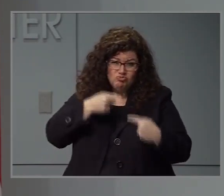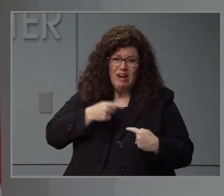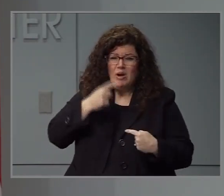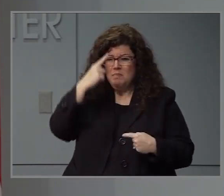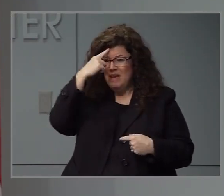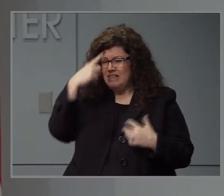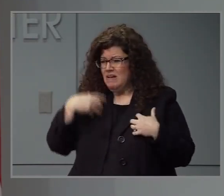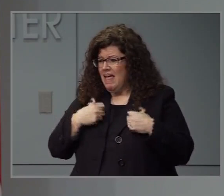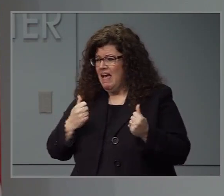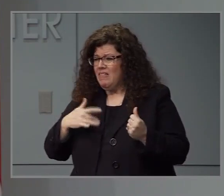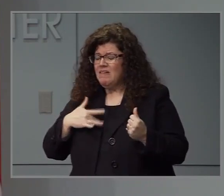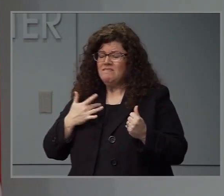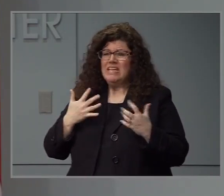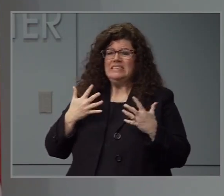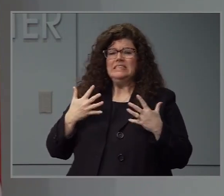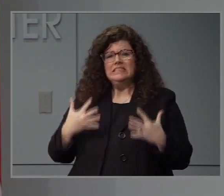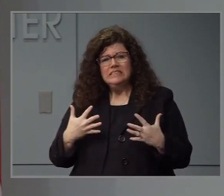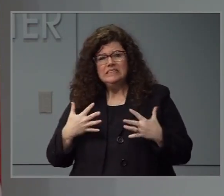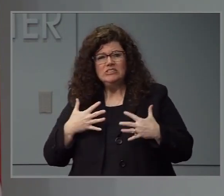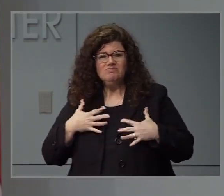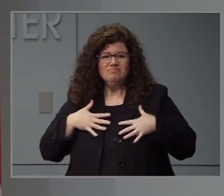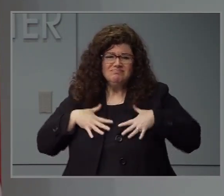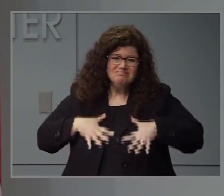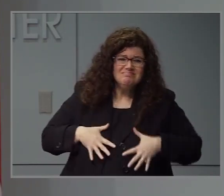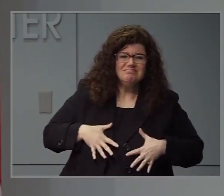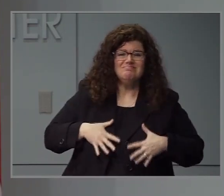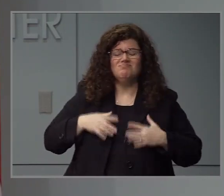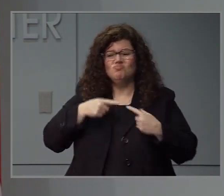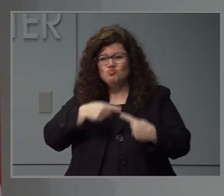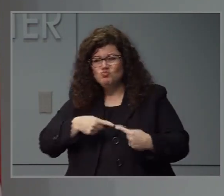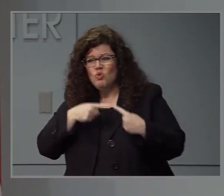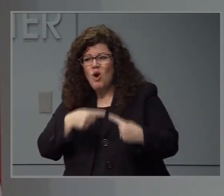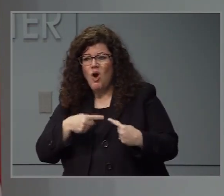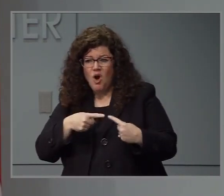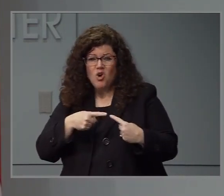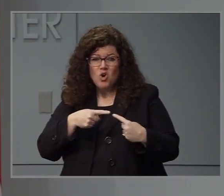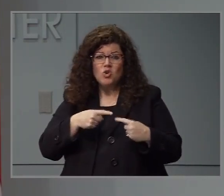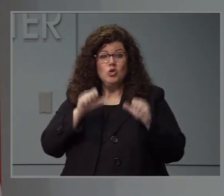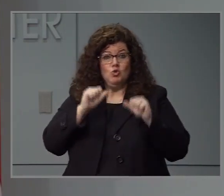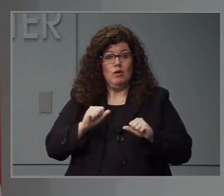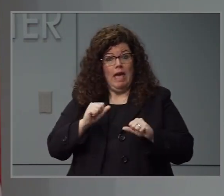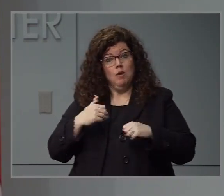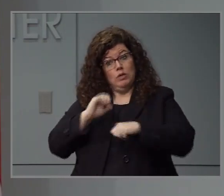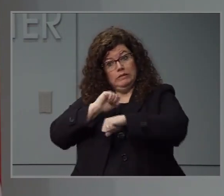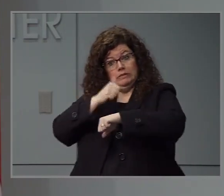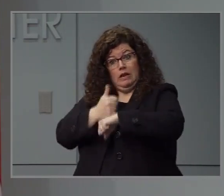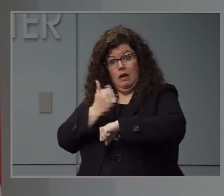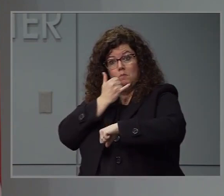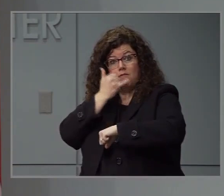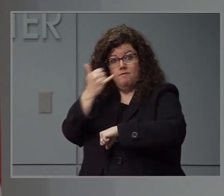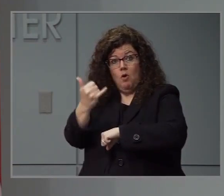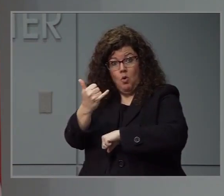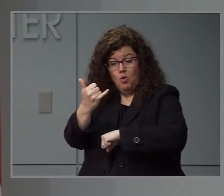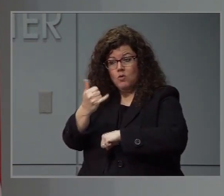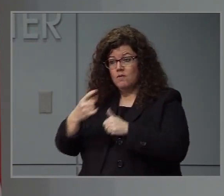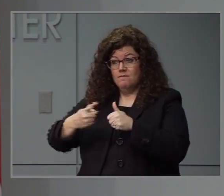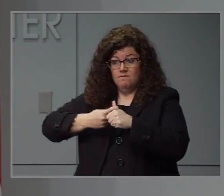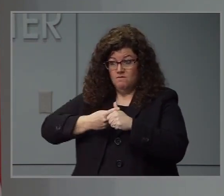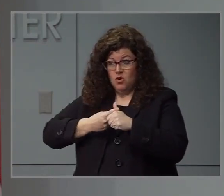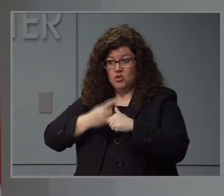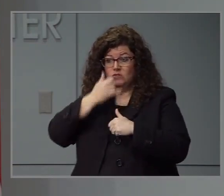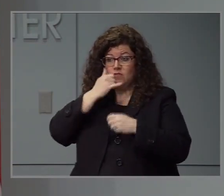support services. You've heard them from us before, but we hope that they can help you during this crisis. The first